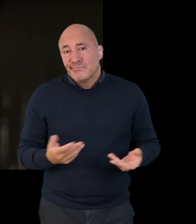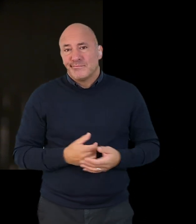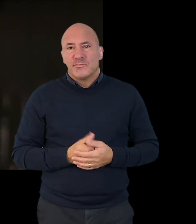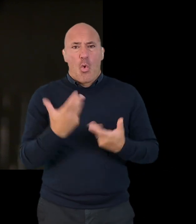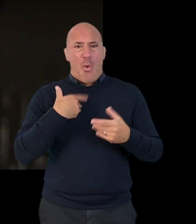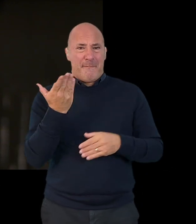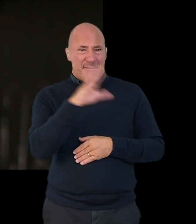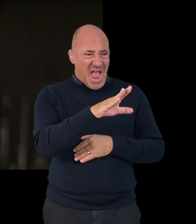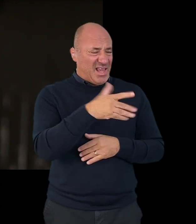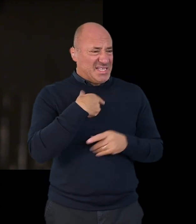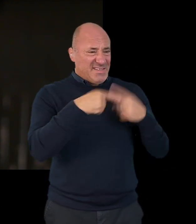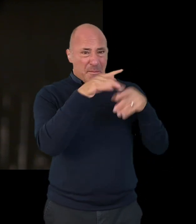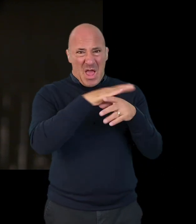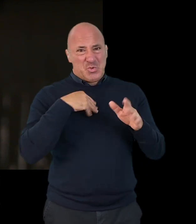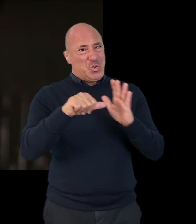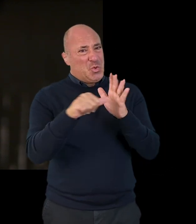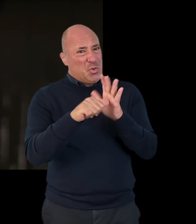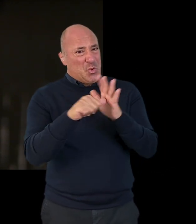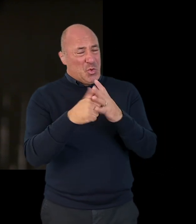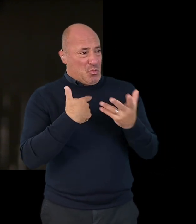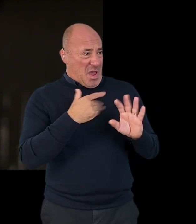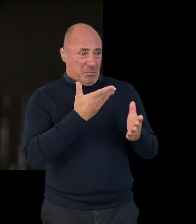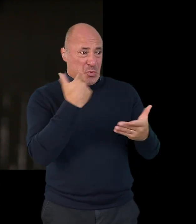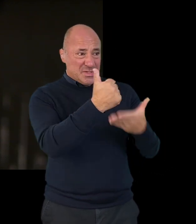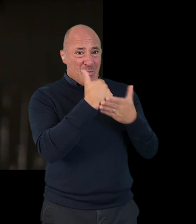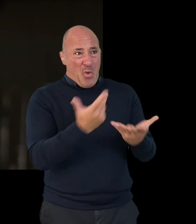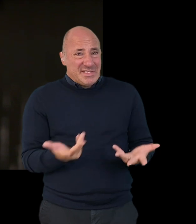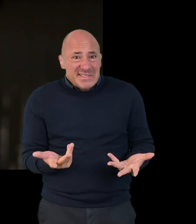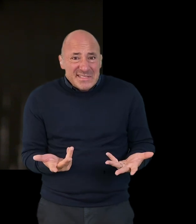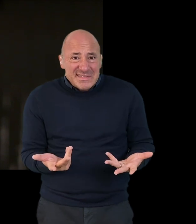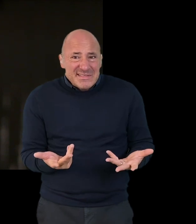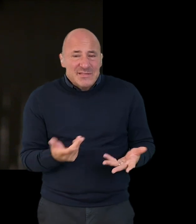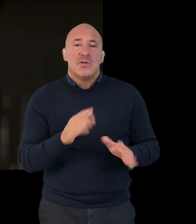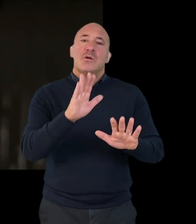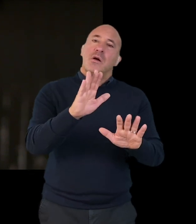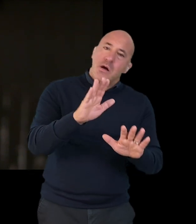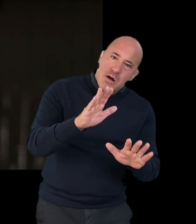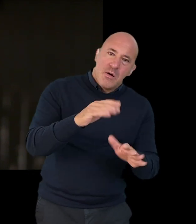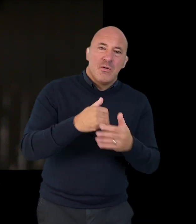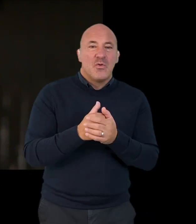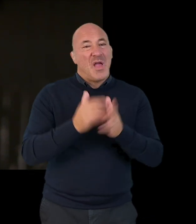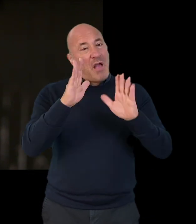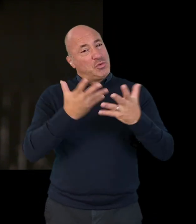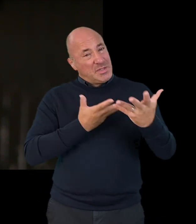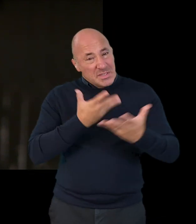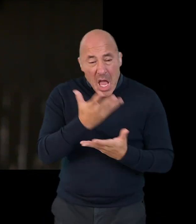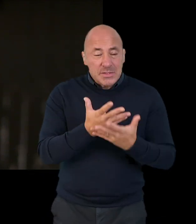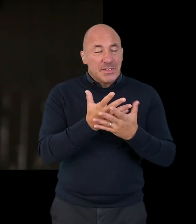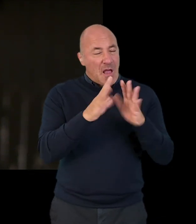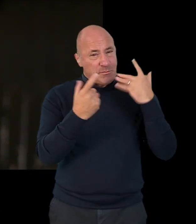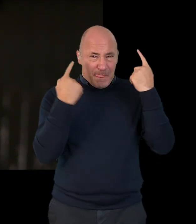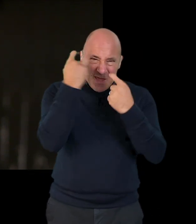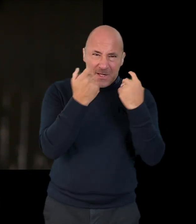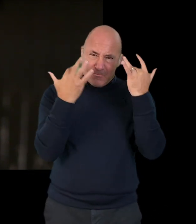would it be very difficult for you to live outside your home area in another area where you may not have any support?